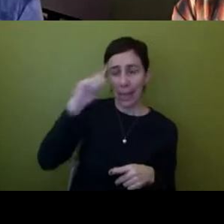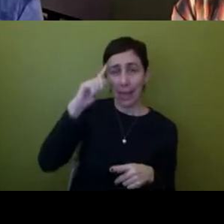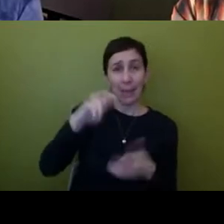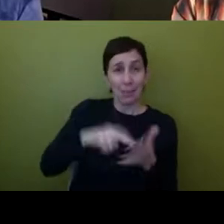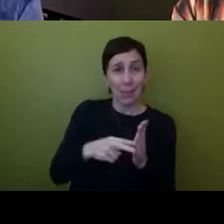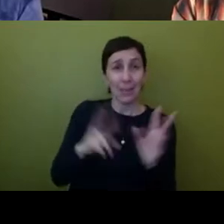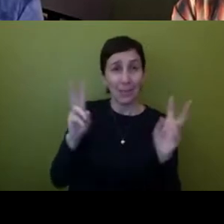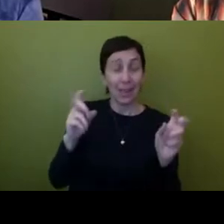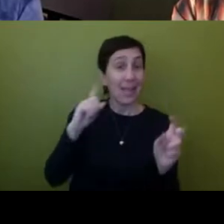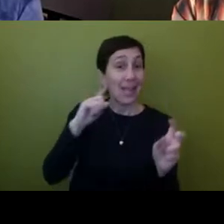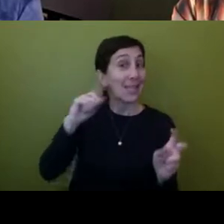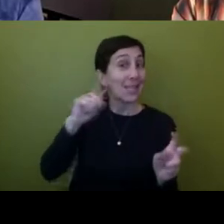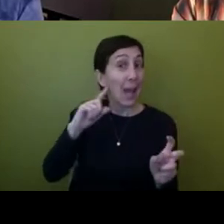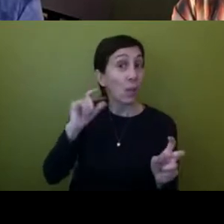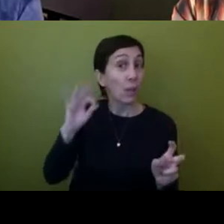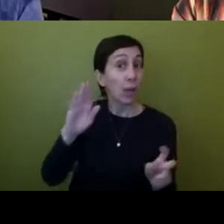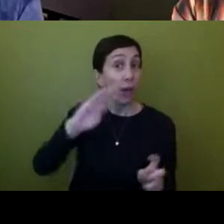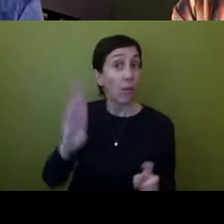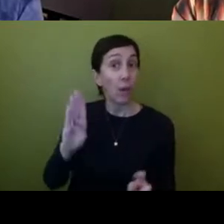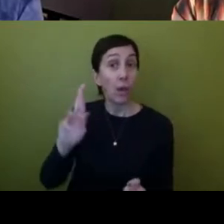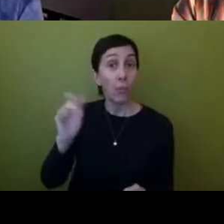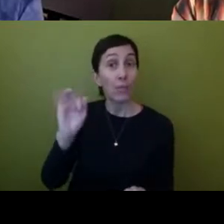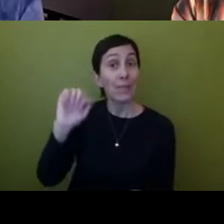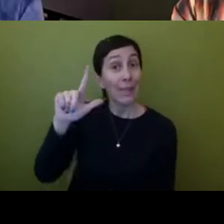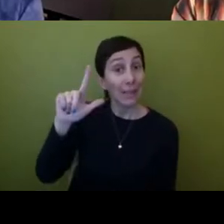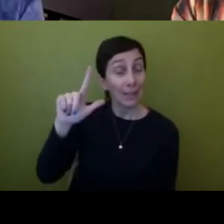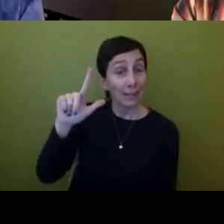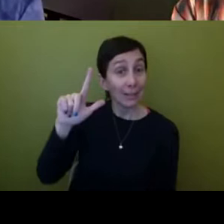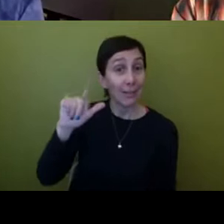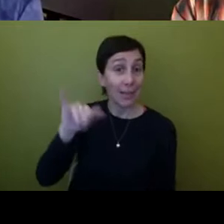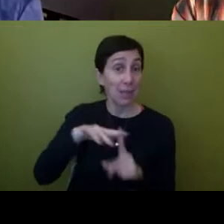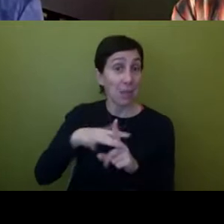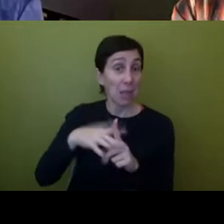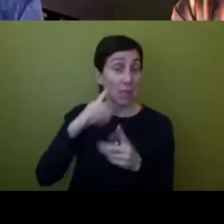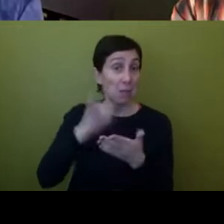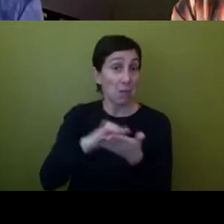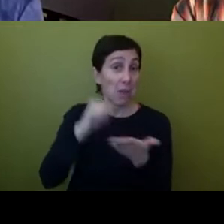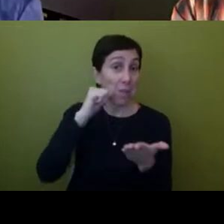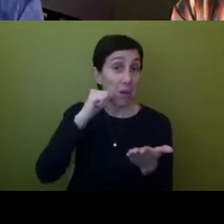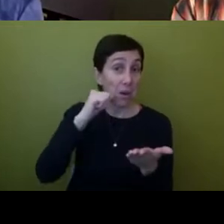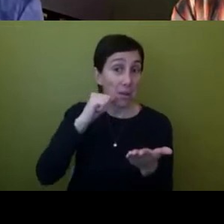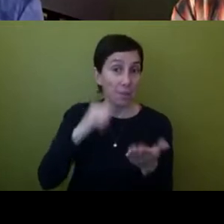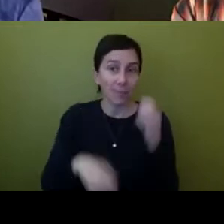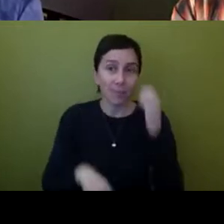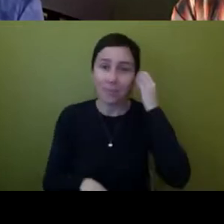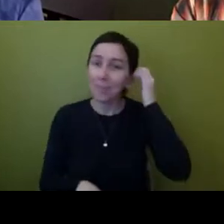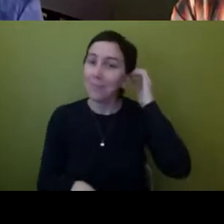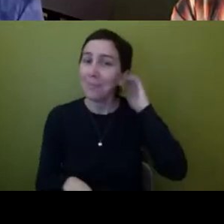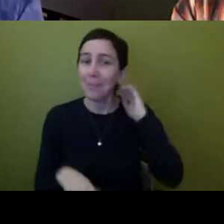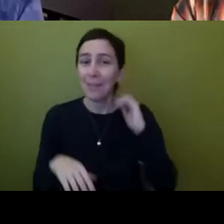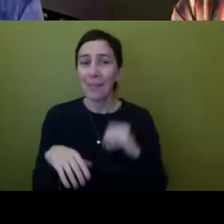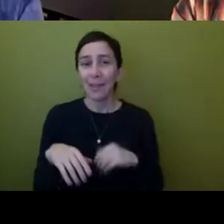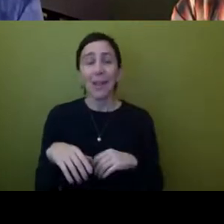just so you know people people know that sort of like the context for that a little bit and not by not not from a